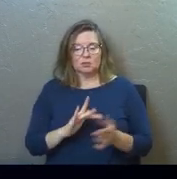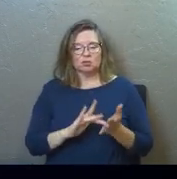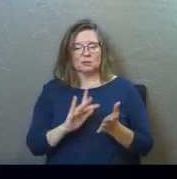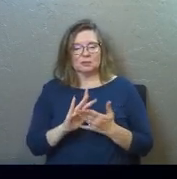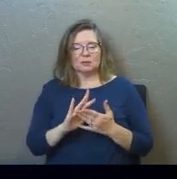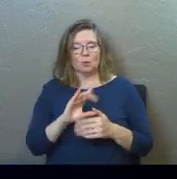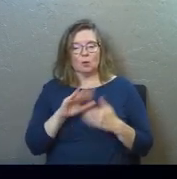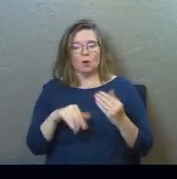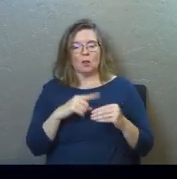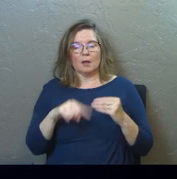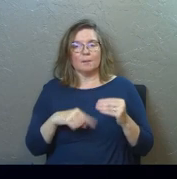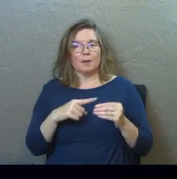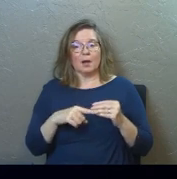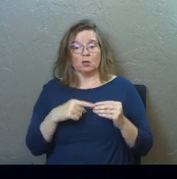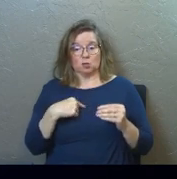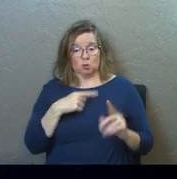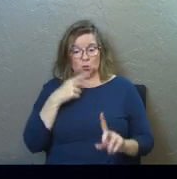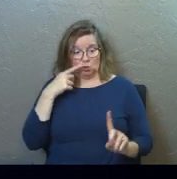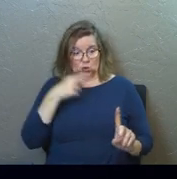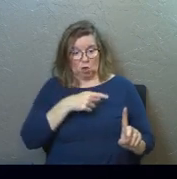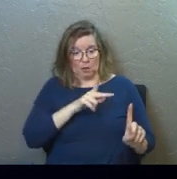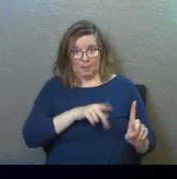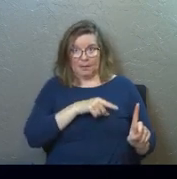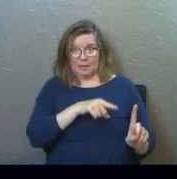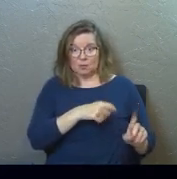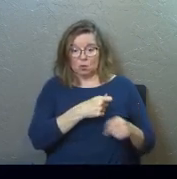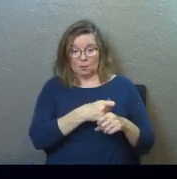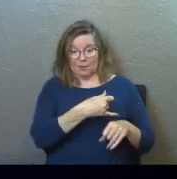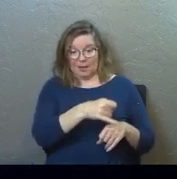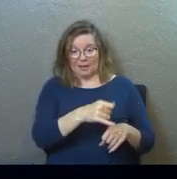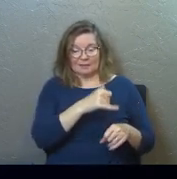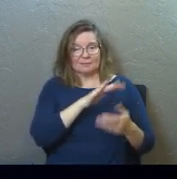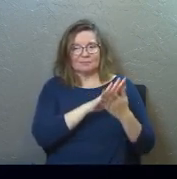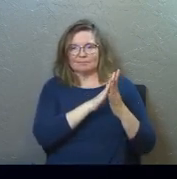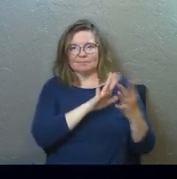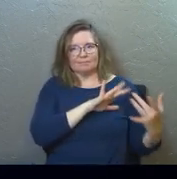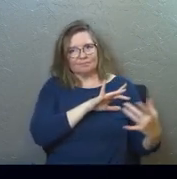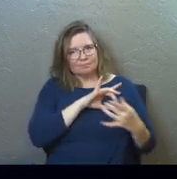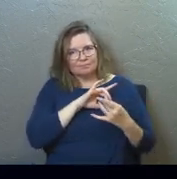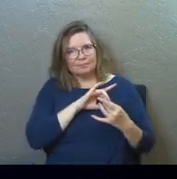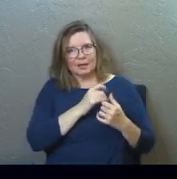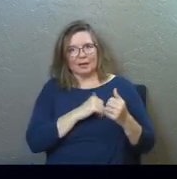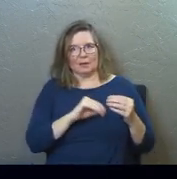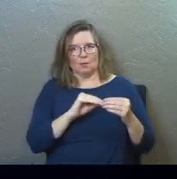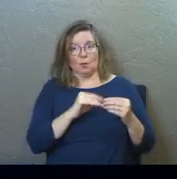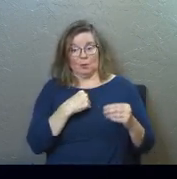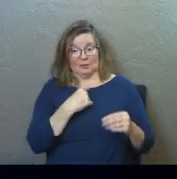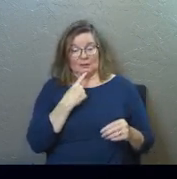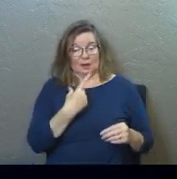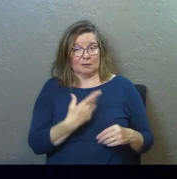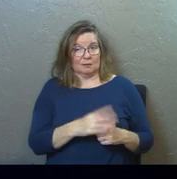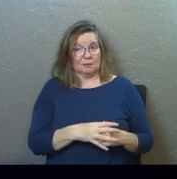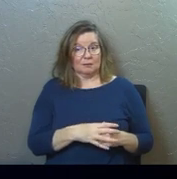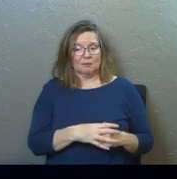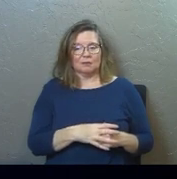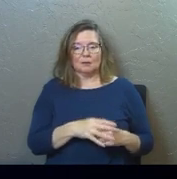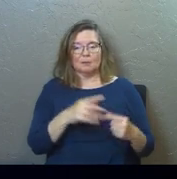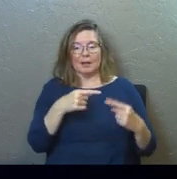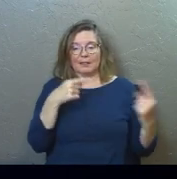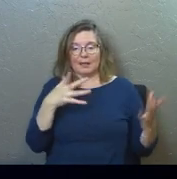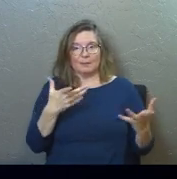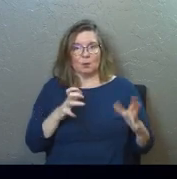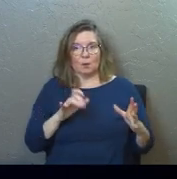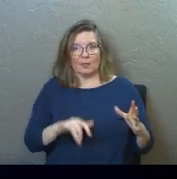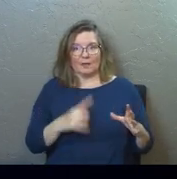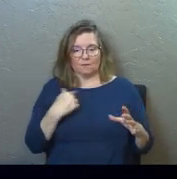Like, Jesus was all about, like, you target those enemies and you make them not enemies anymore. That's essentially what he's saying. But the enemy